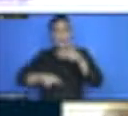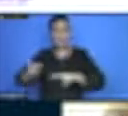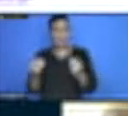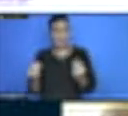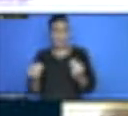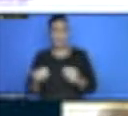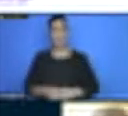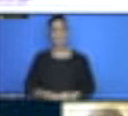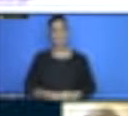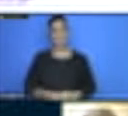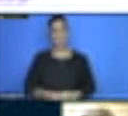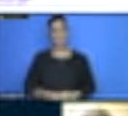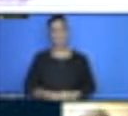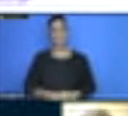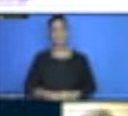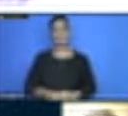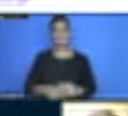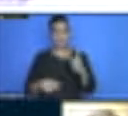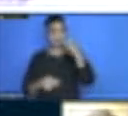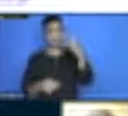Just back there. I see... Yes.